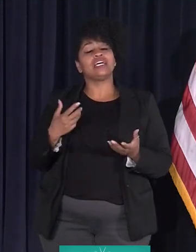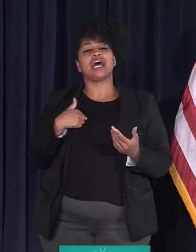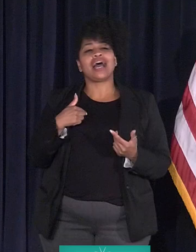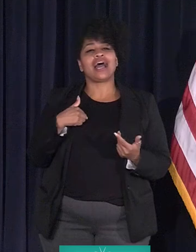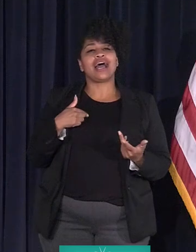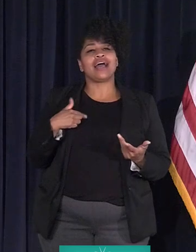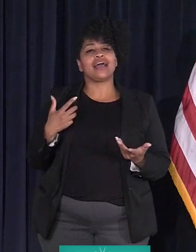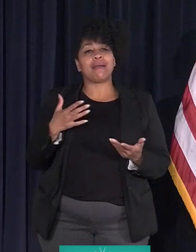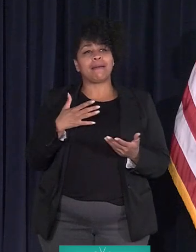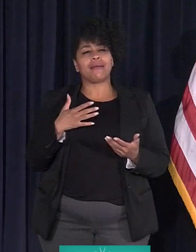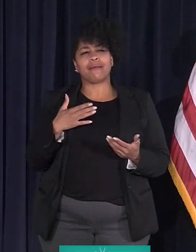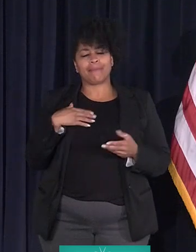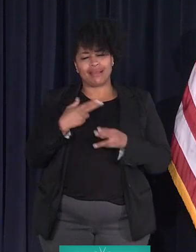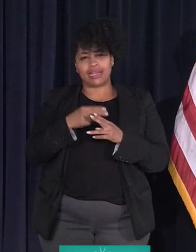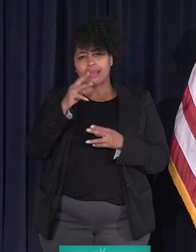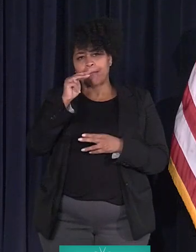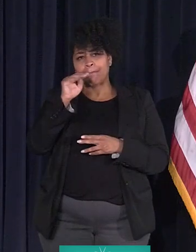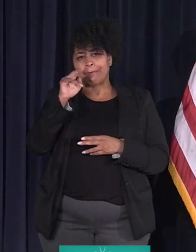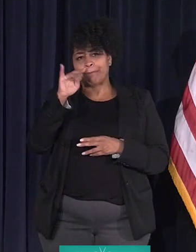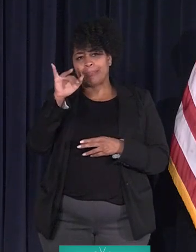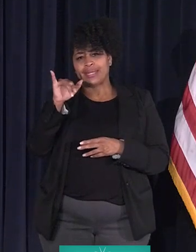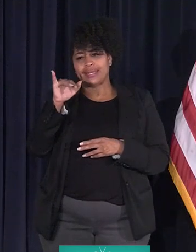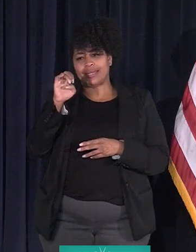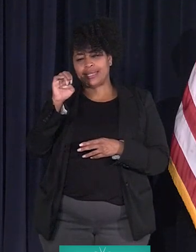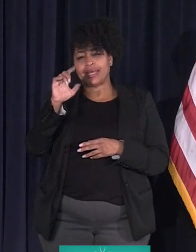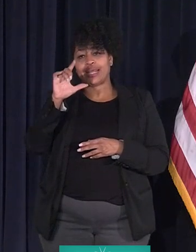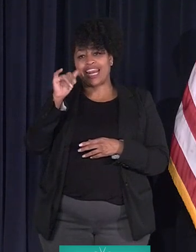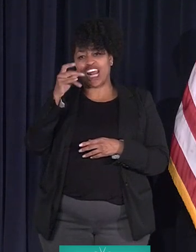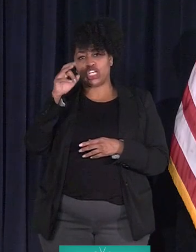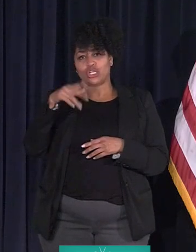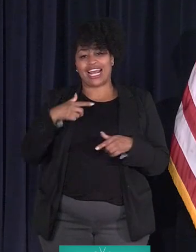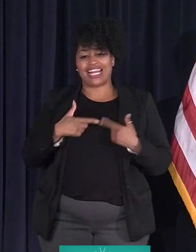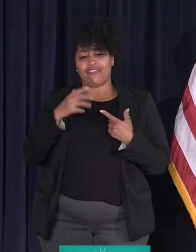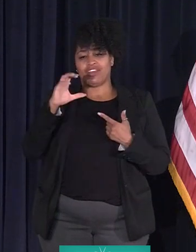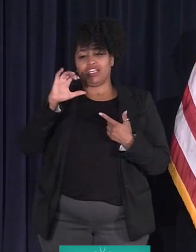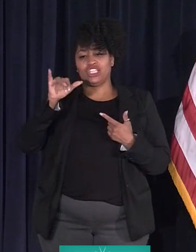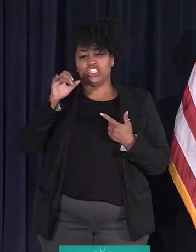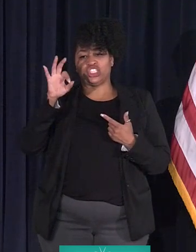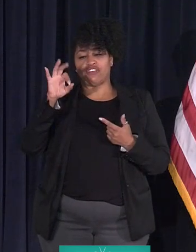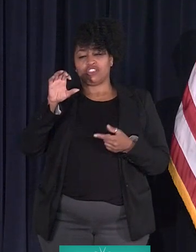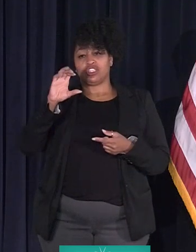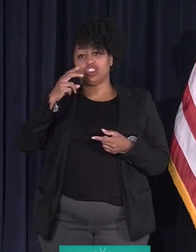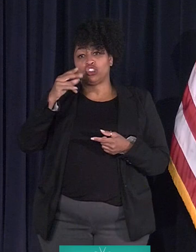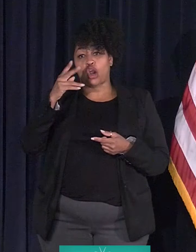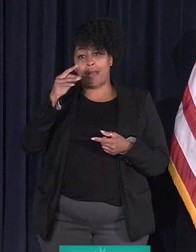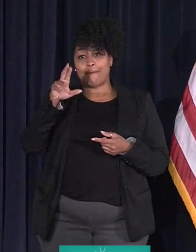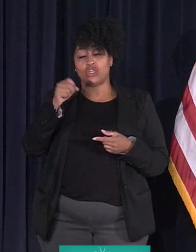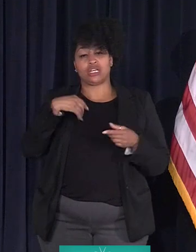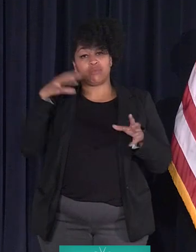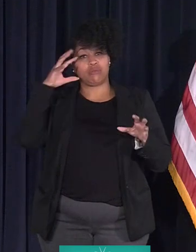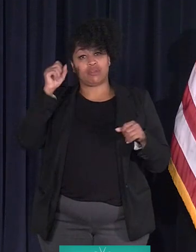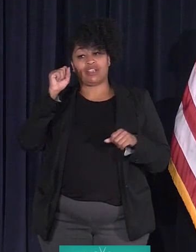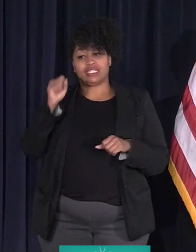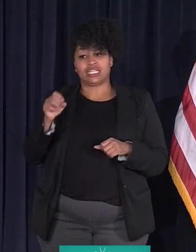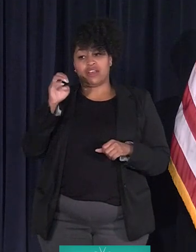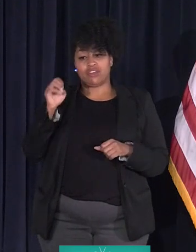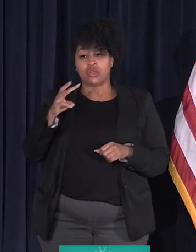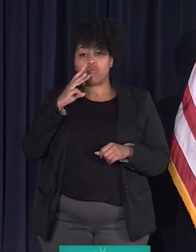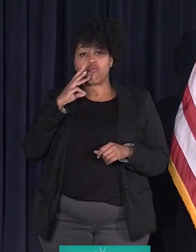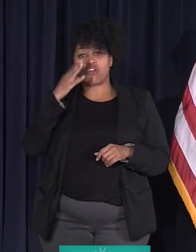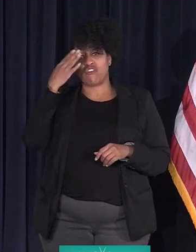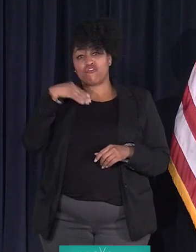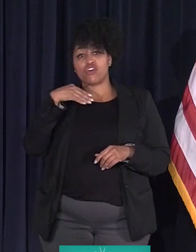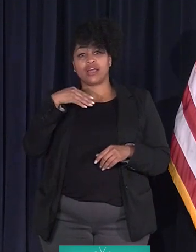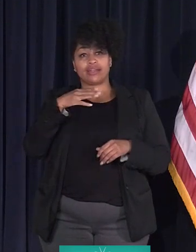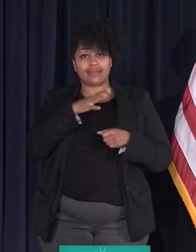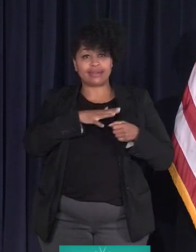I just, my name is Minnie Lester. I live in Jefferson Chalmers. I'm a president of Southeast Waterfront Neighborhood